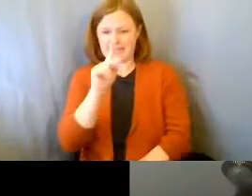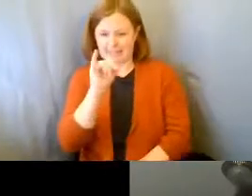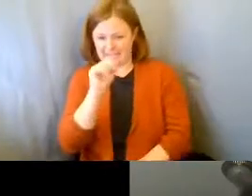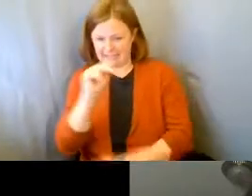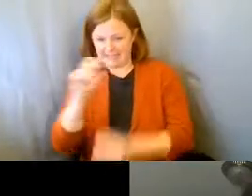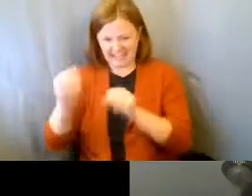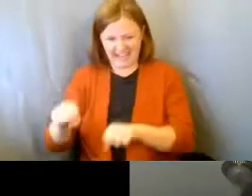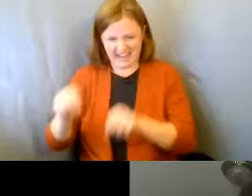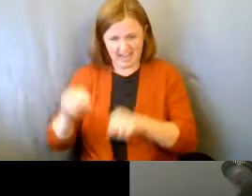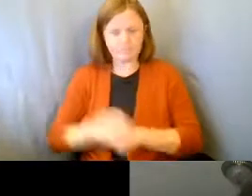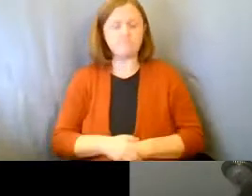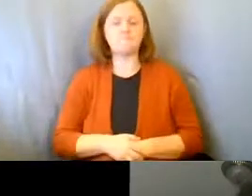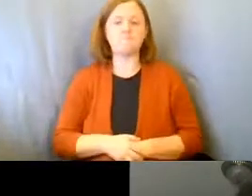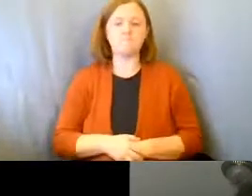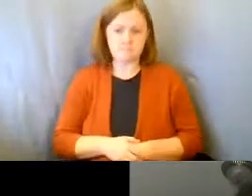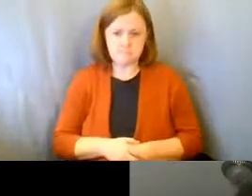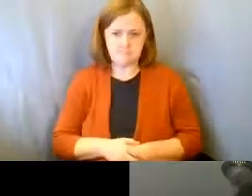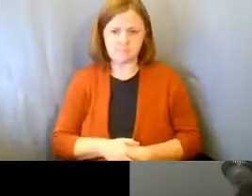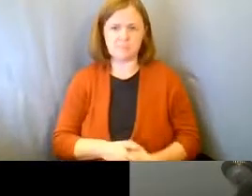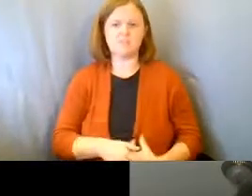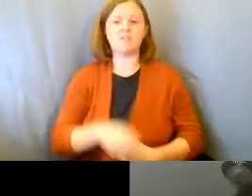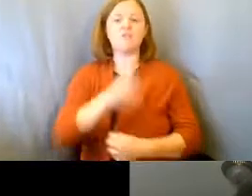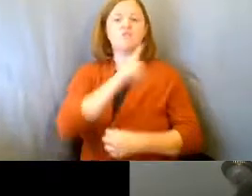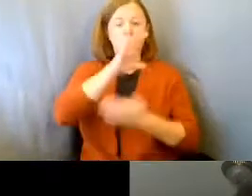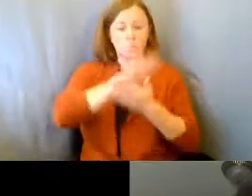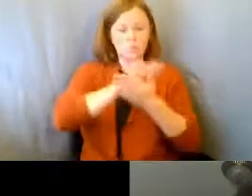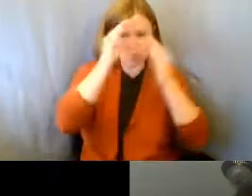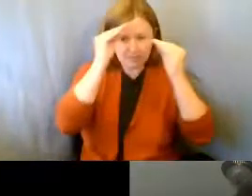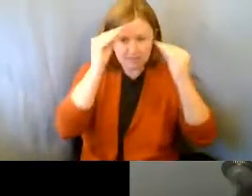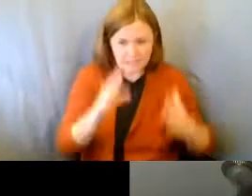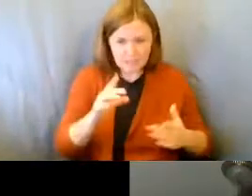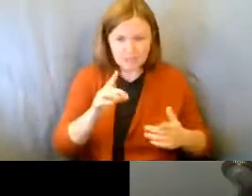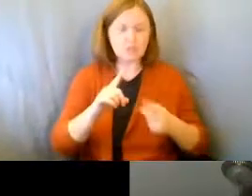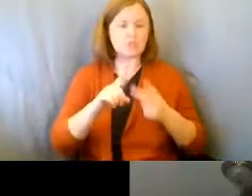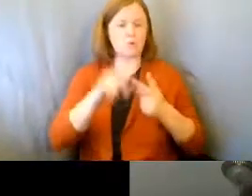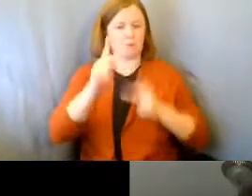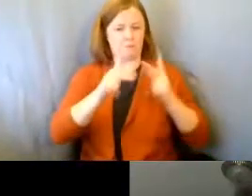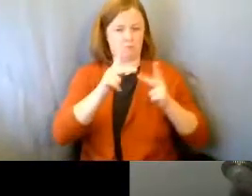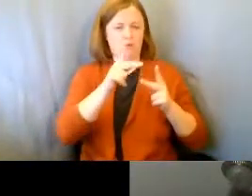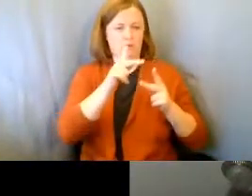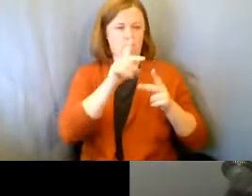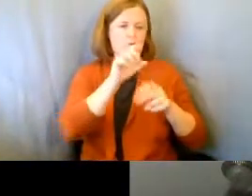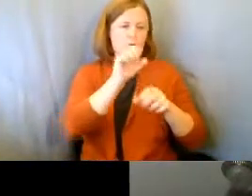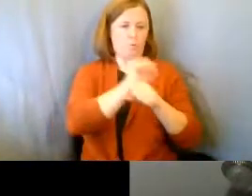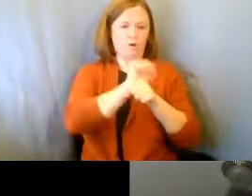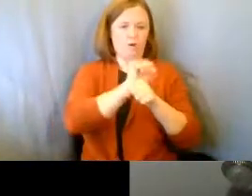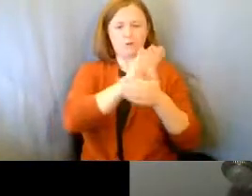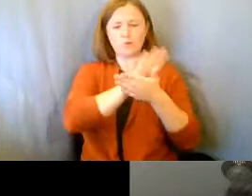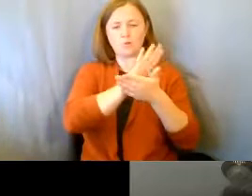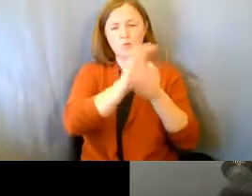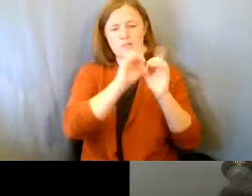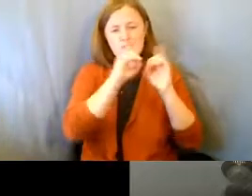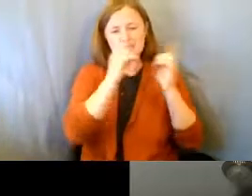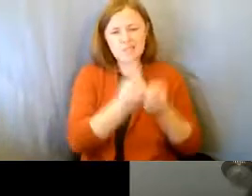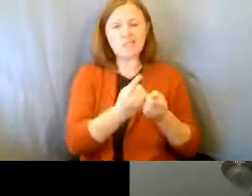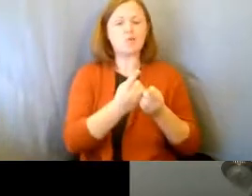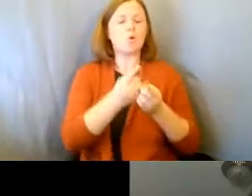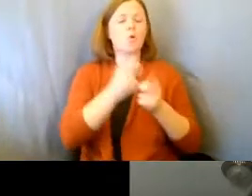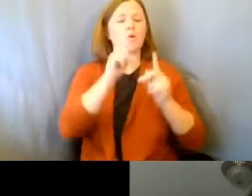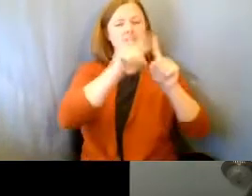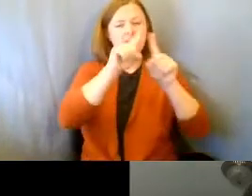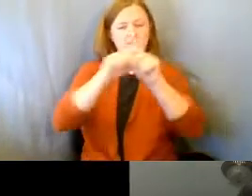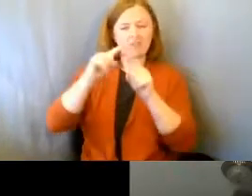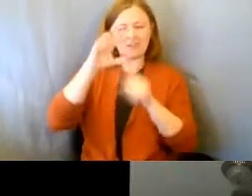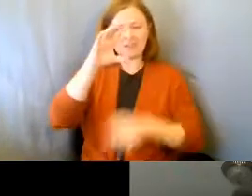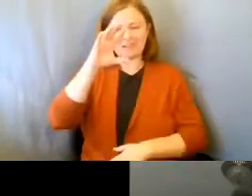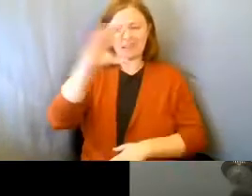And it was school teachers or people in the school district, or they did it with contract companies,